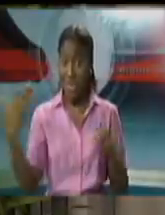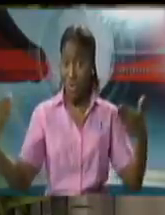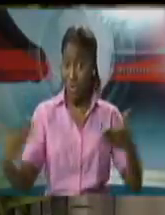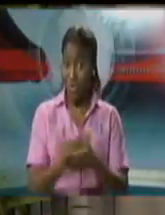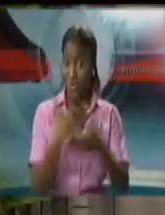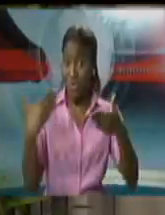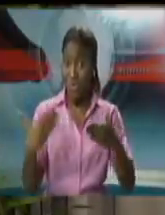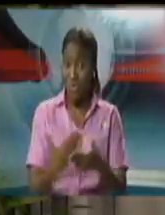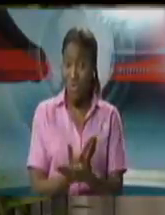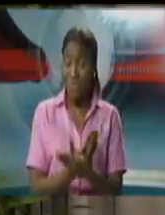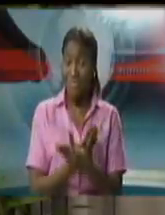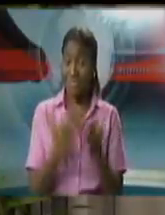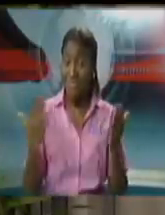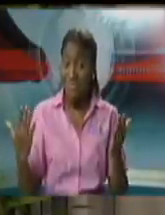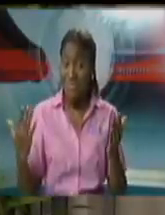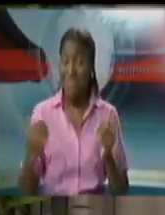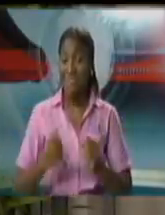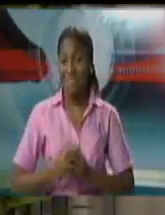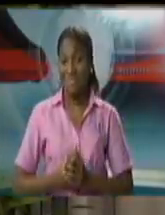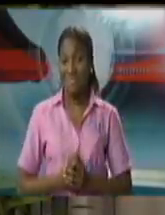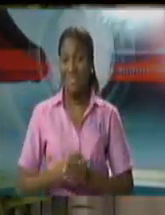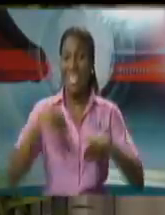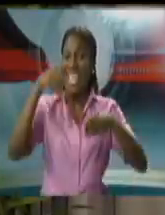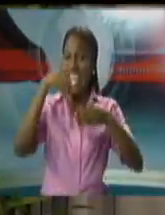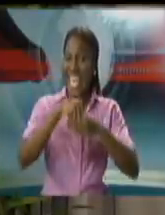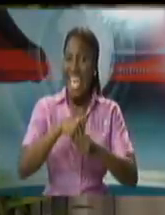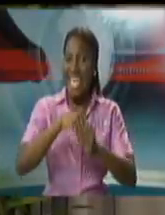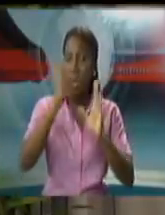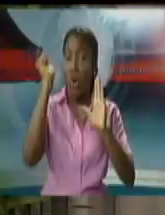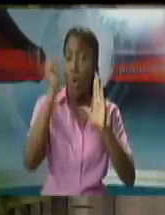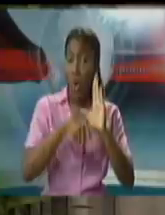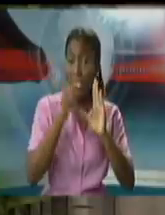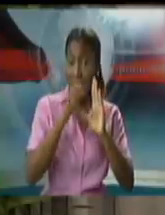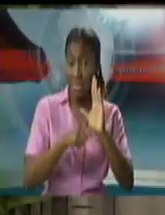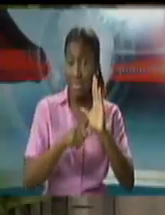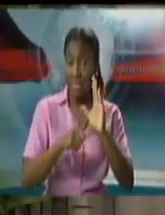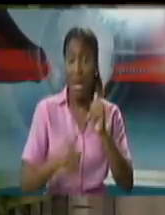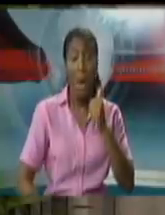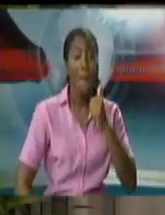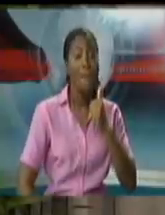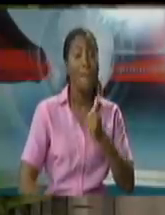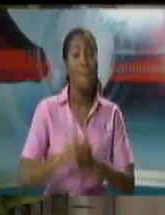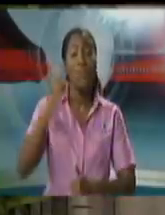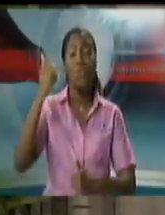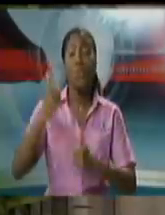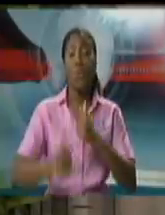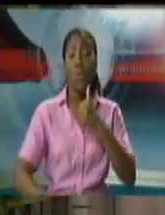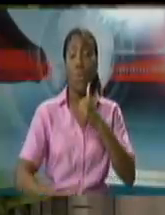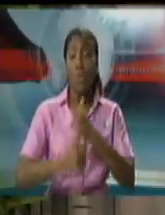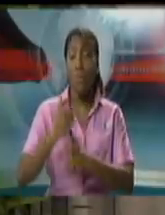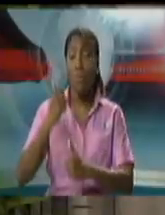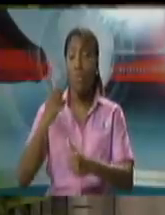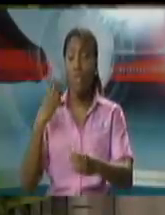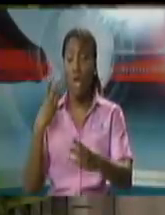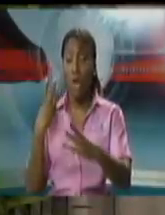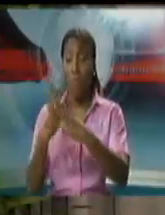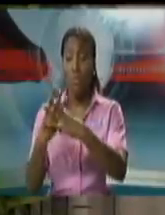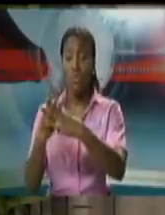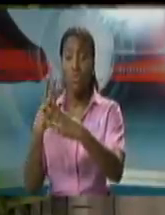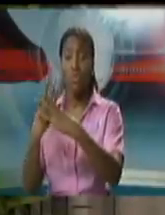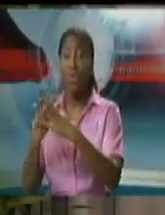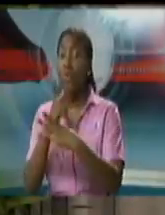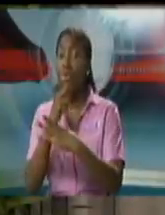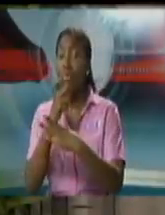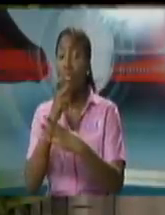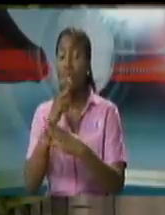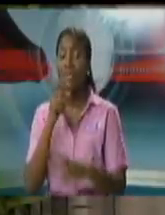this. In the courts, 95% of prosecution is carried out by the Trinidad and Tobago police prosecutors.